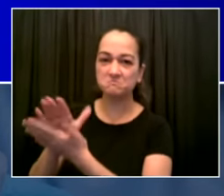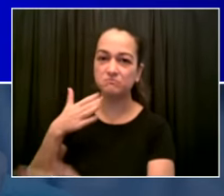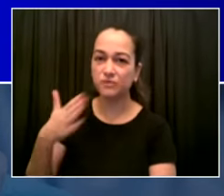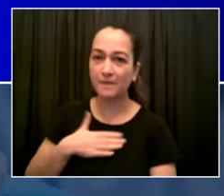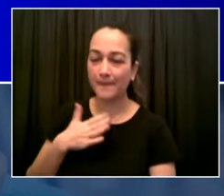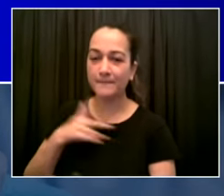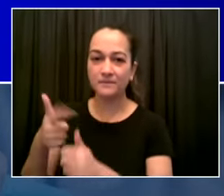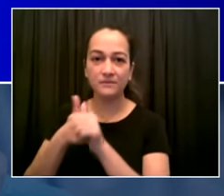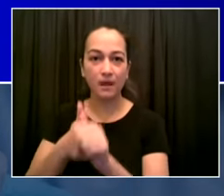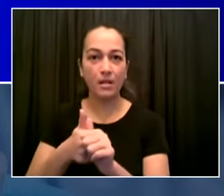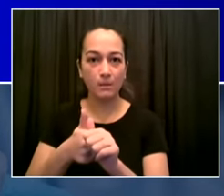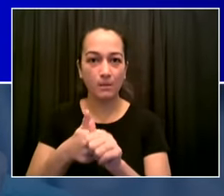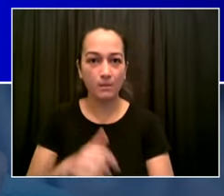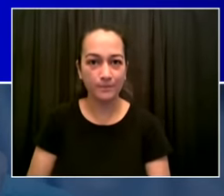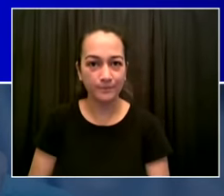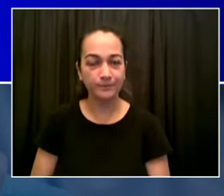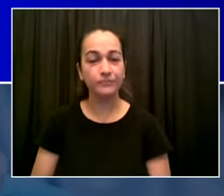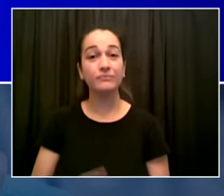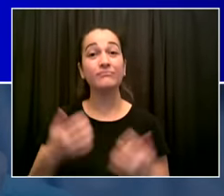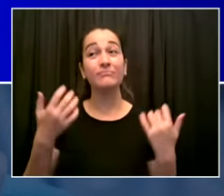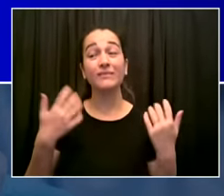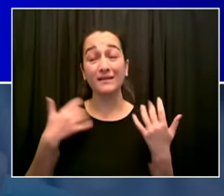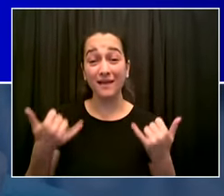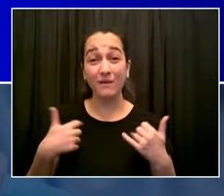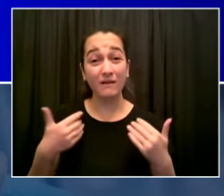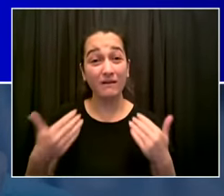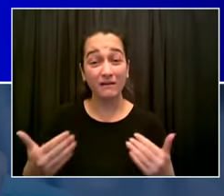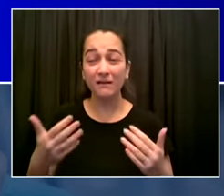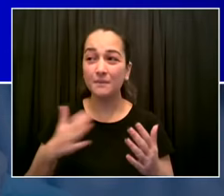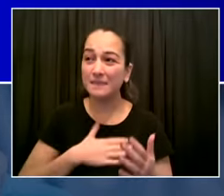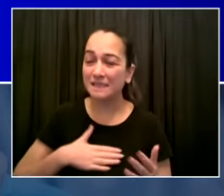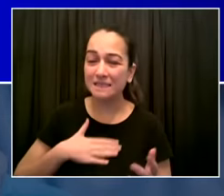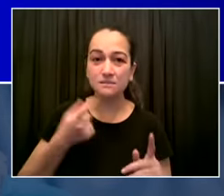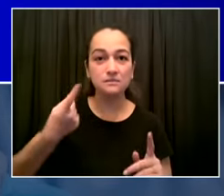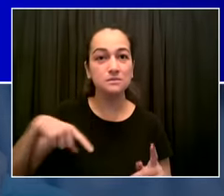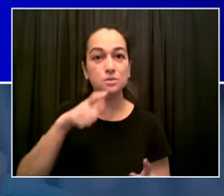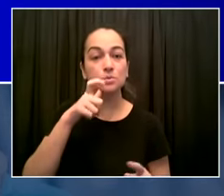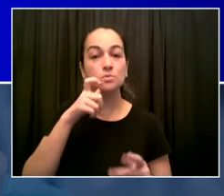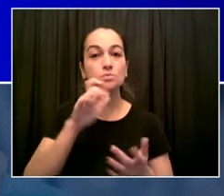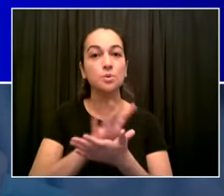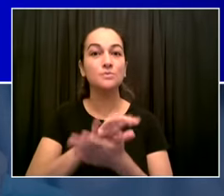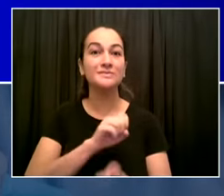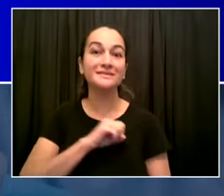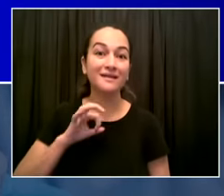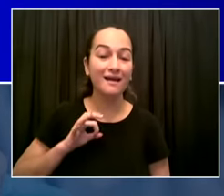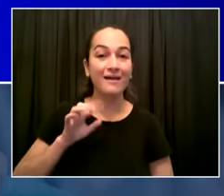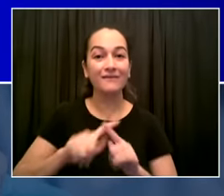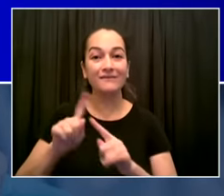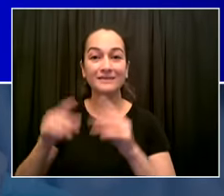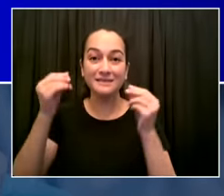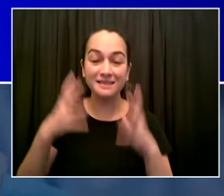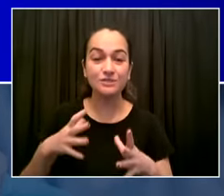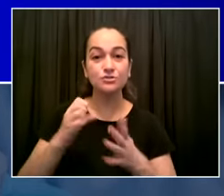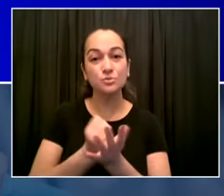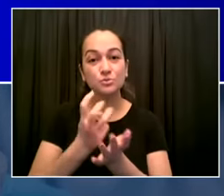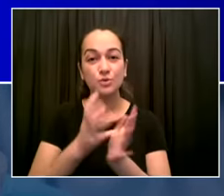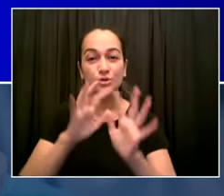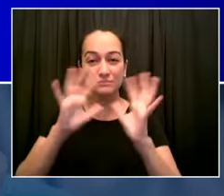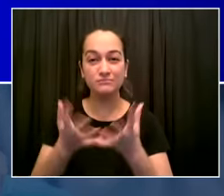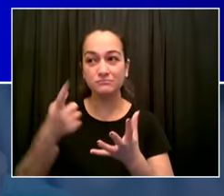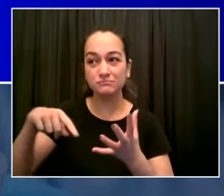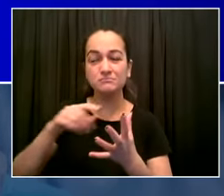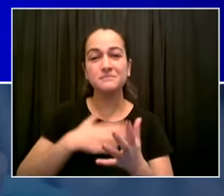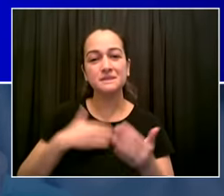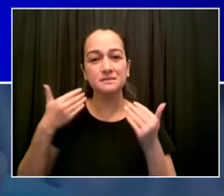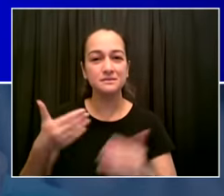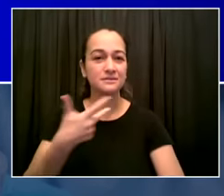options to keep the people this city safe to protect everyone and bring this city back because we need a recovery we need a recovery for all of us and